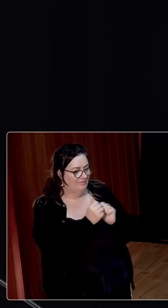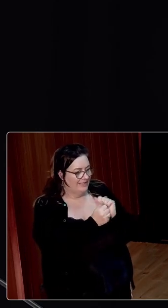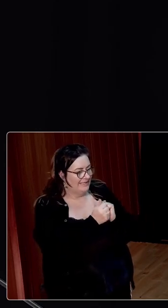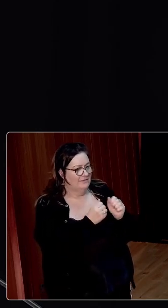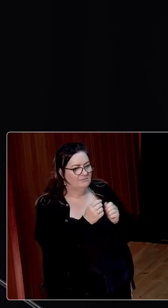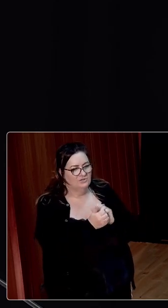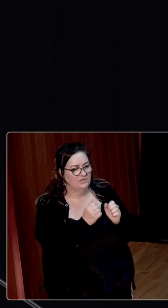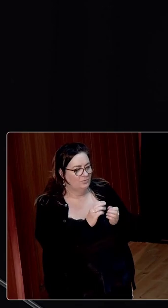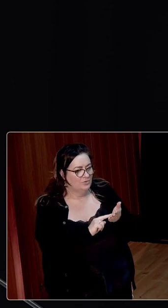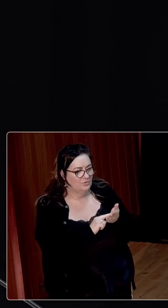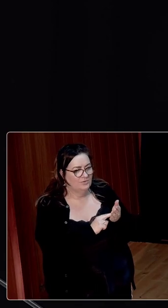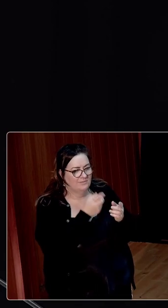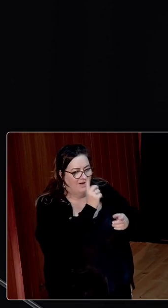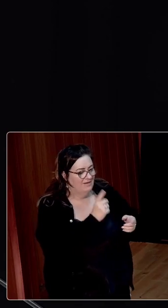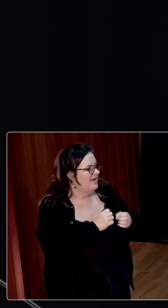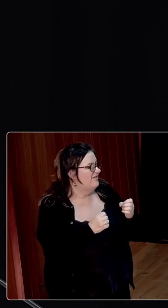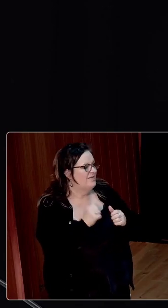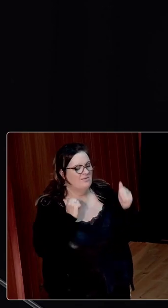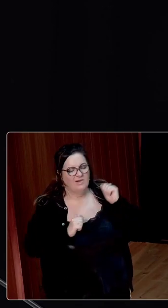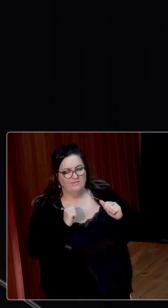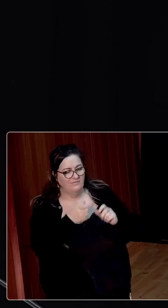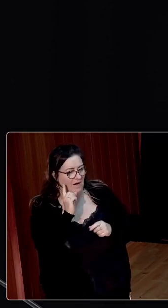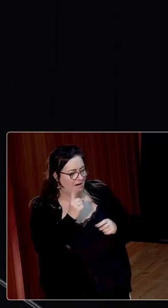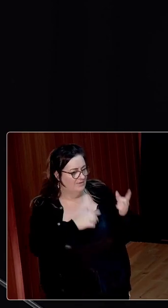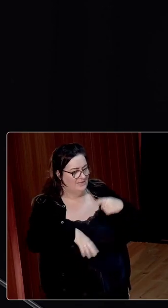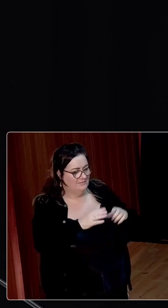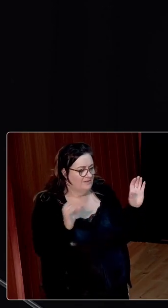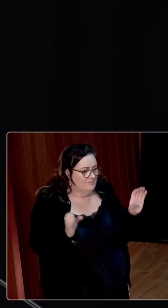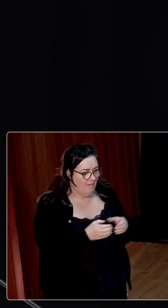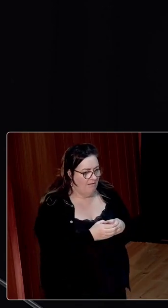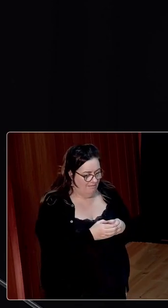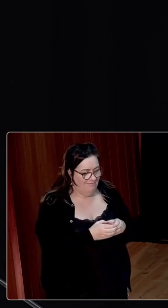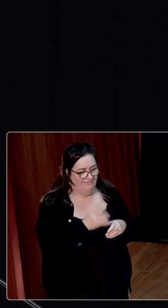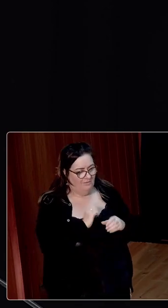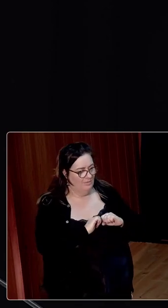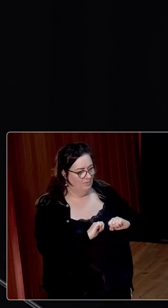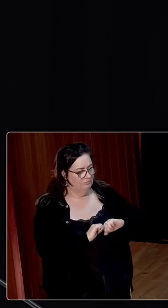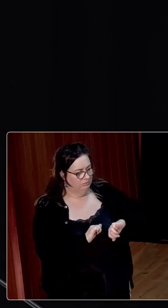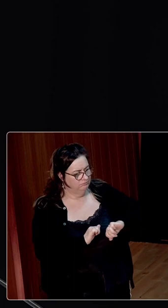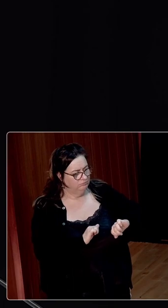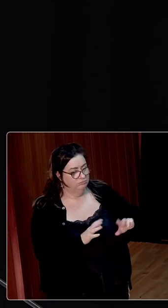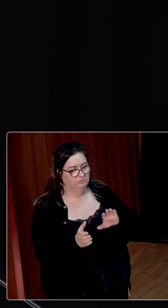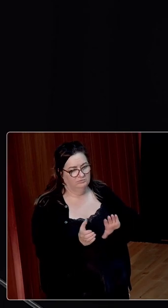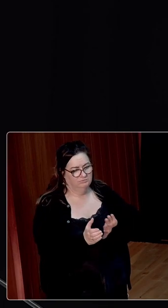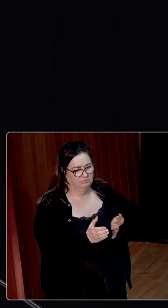Across the world, in every modern society, farmers and especially small farmers were being pushed to the margins.